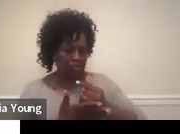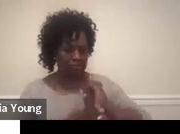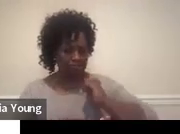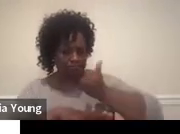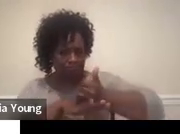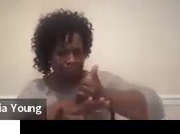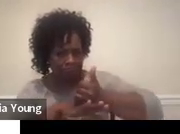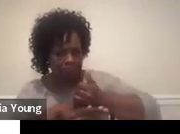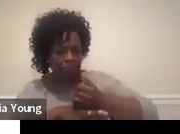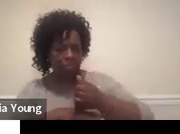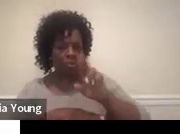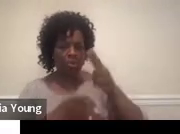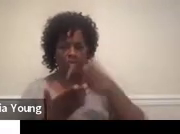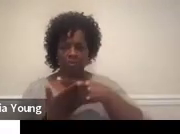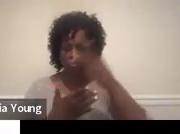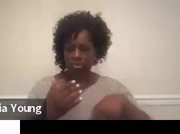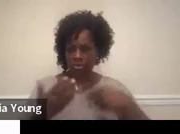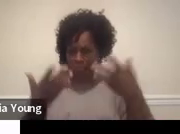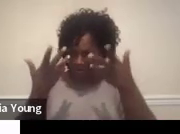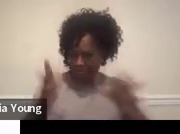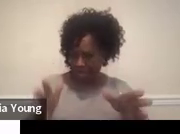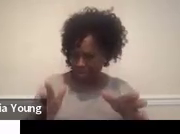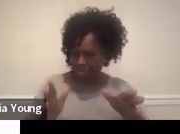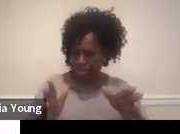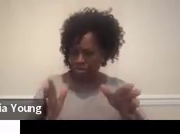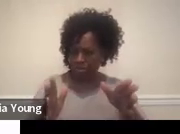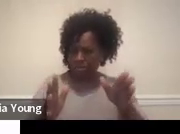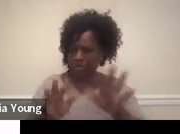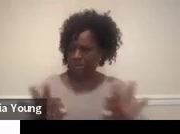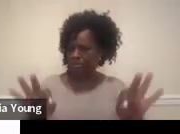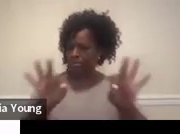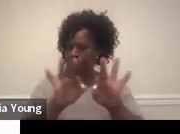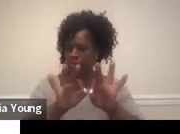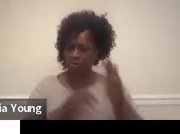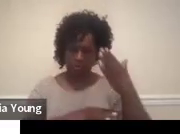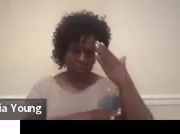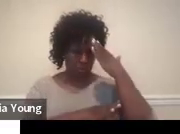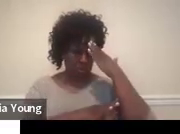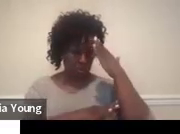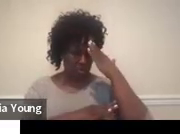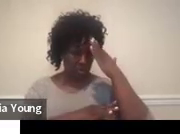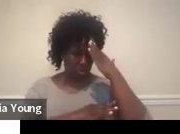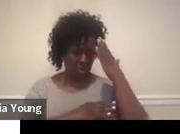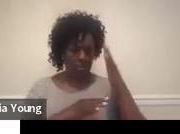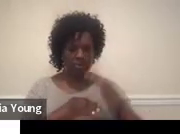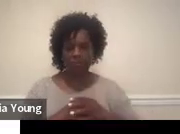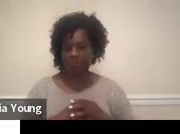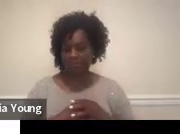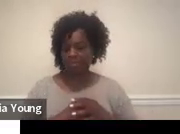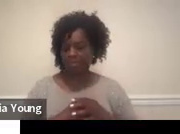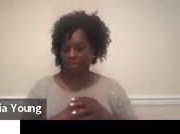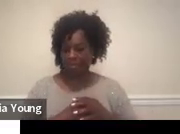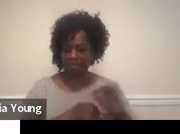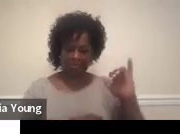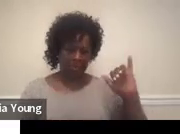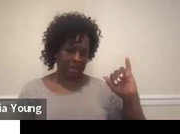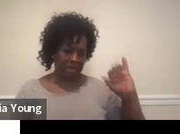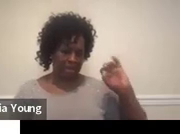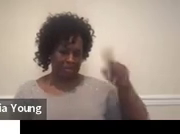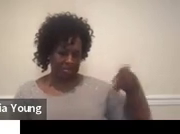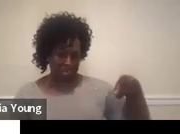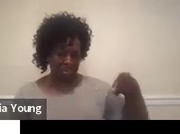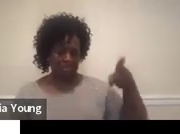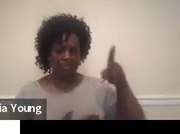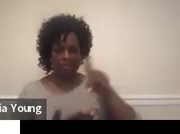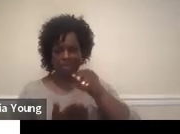program completion. So as you know, once FAPE ends, the IEP ends. So